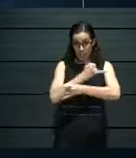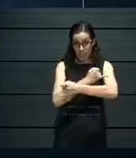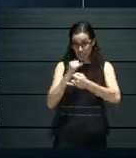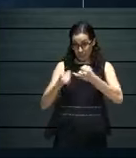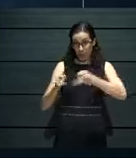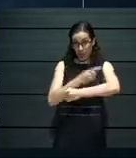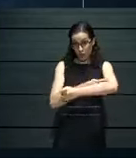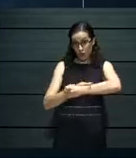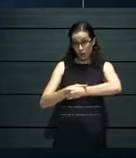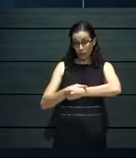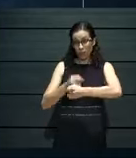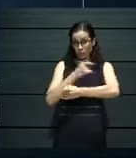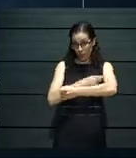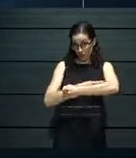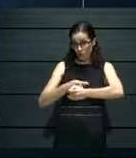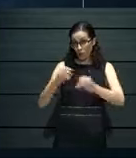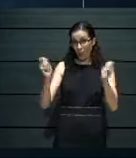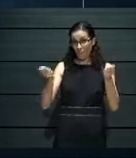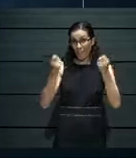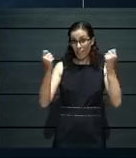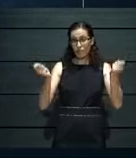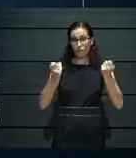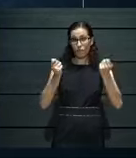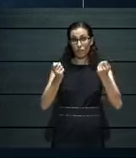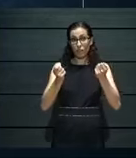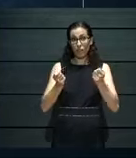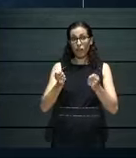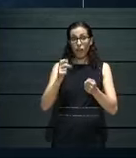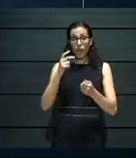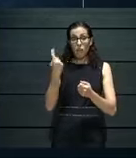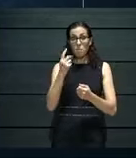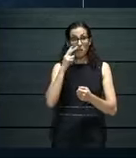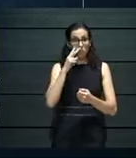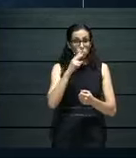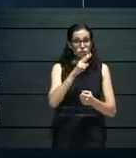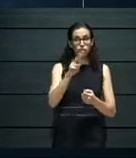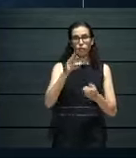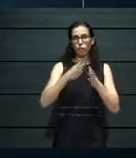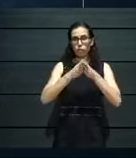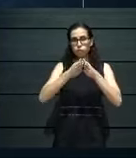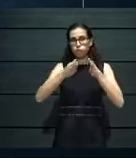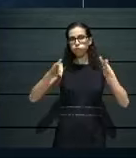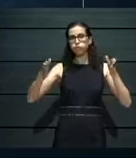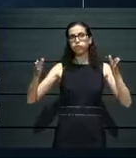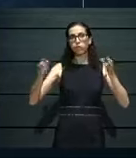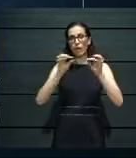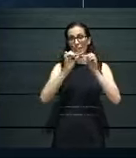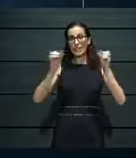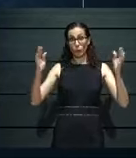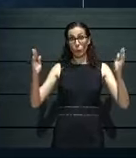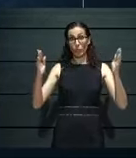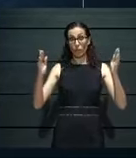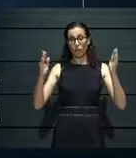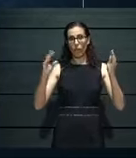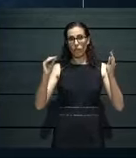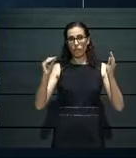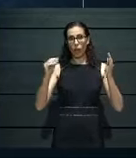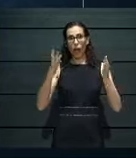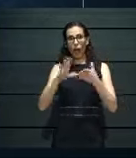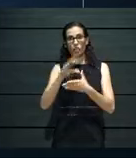how the, all of these, this viewership increased. So here we had